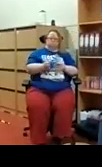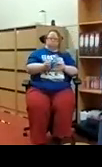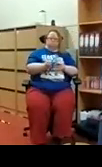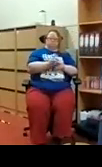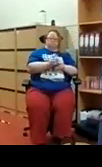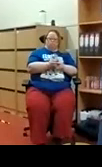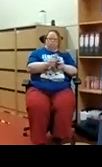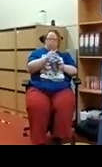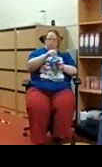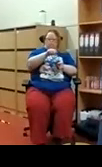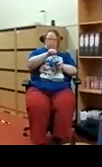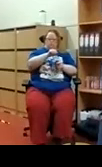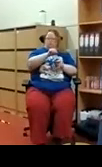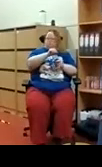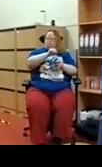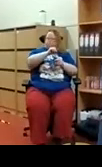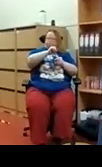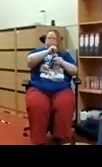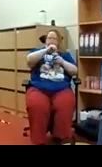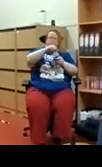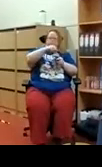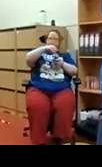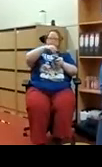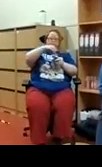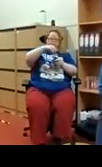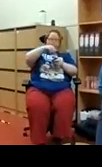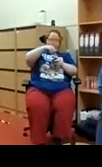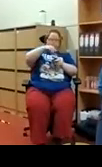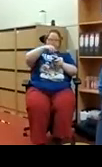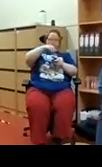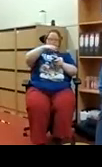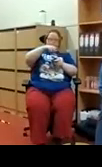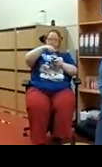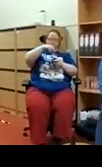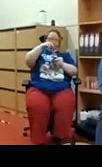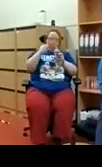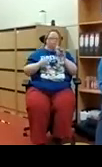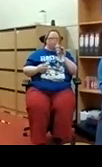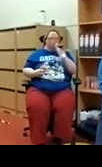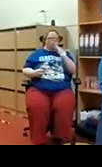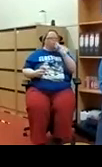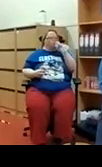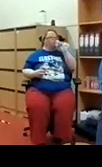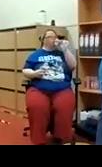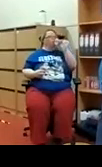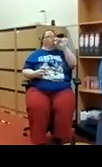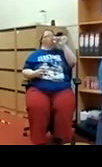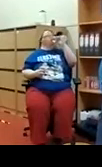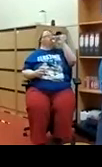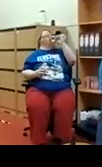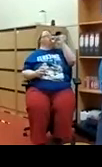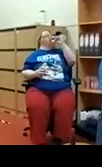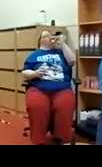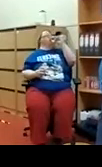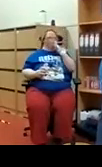got in the door she was on the floor so that's the christmas i had yeah so that's always when you lose somebody